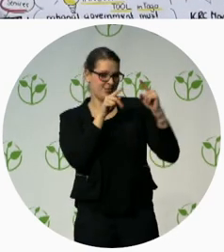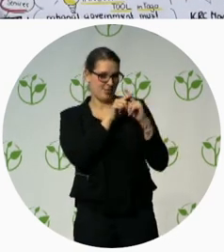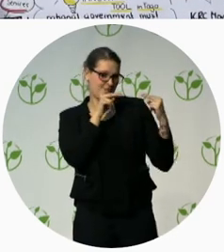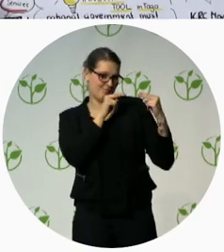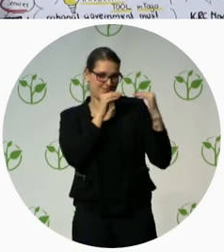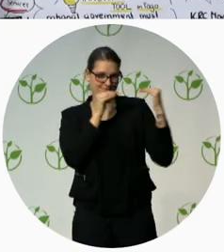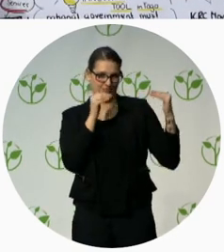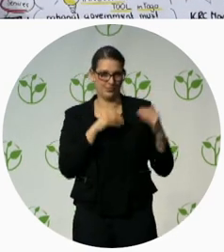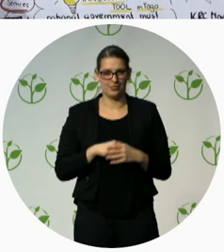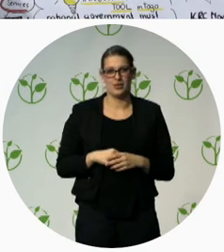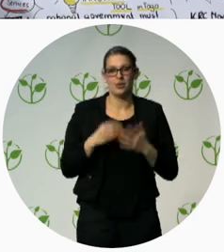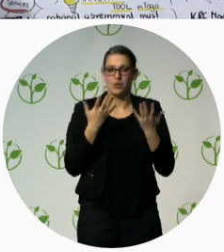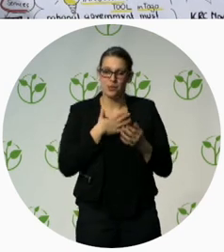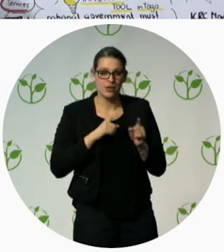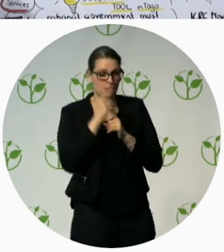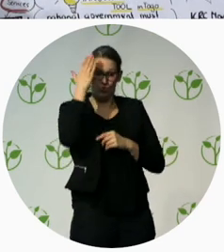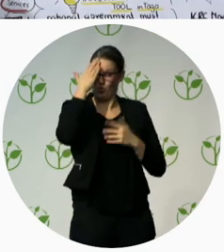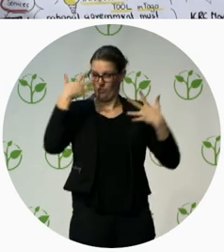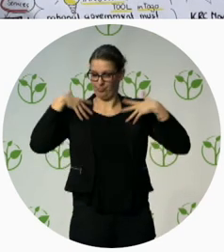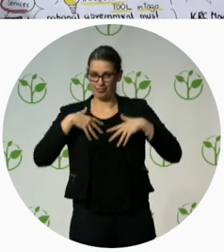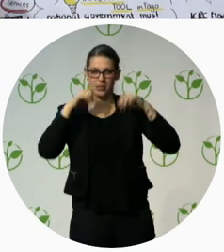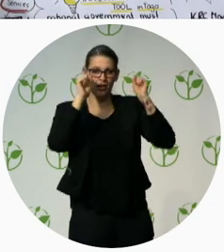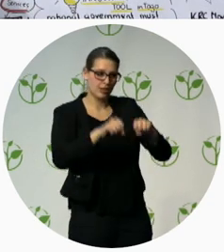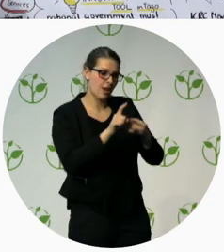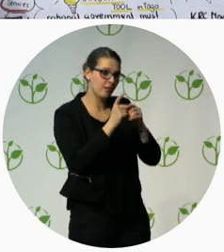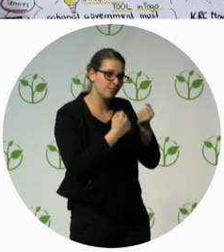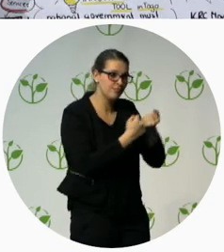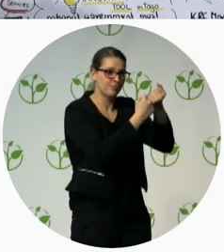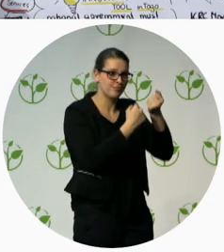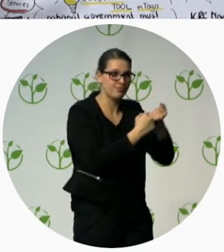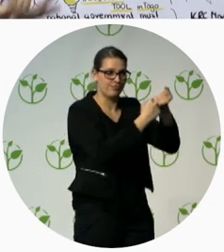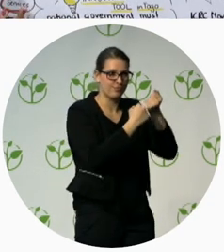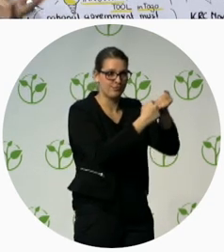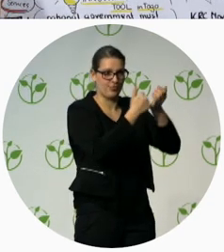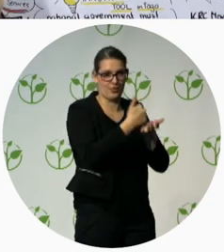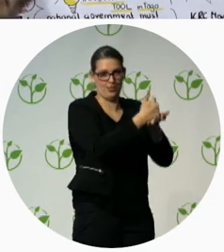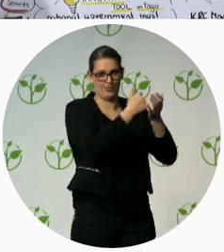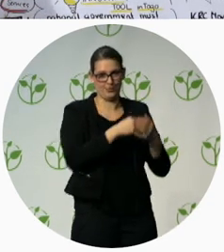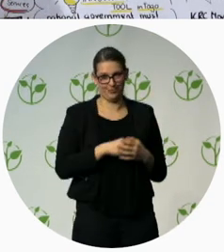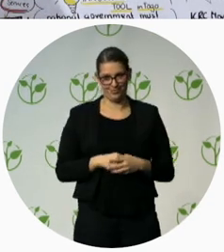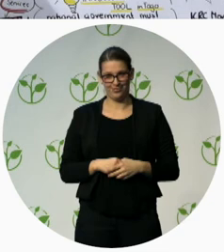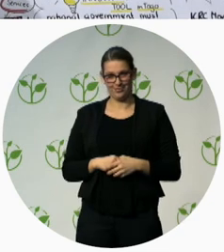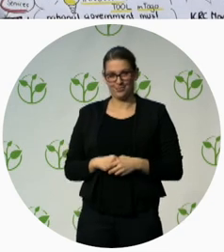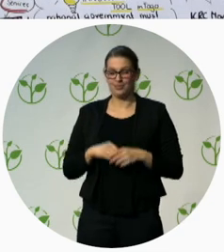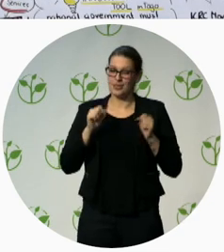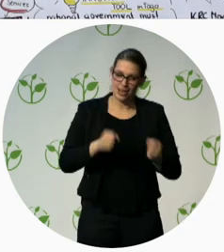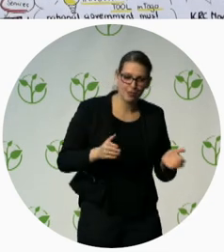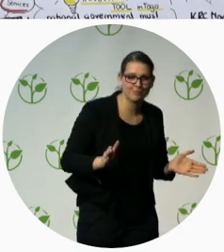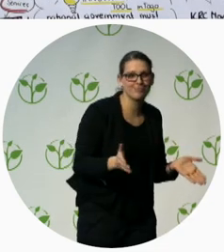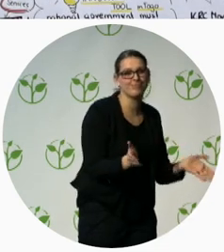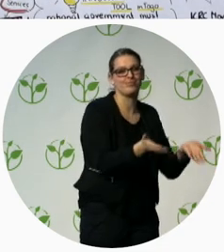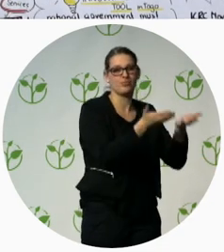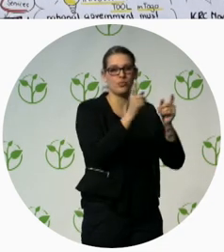support and can be empowered together with their parents and their families so that they don't fall out of the society.